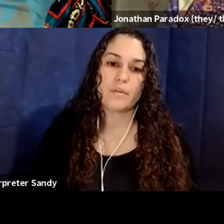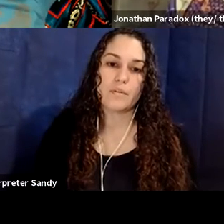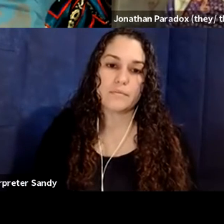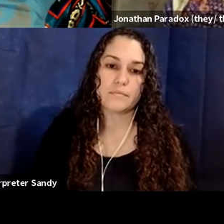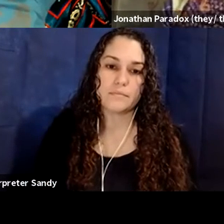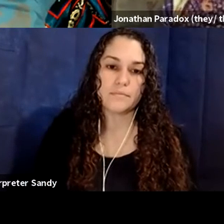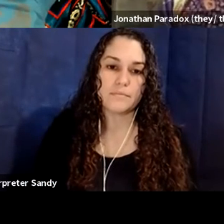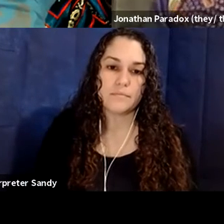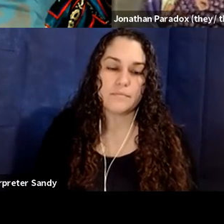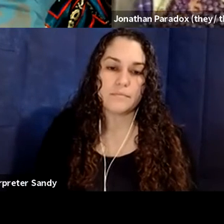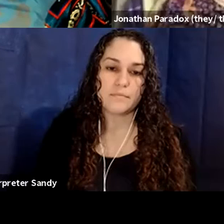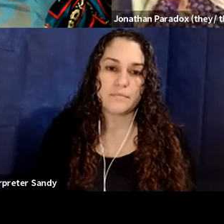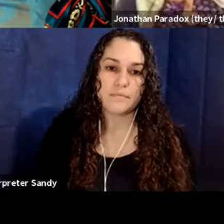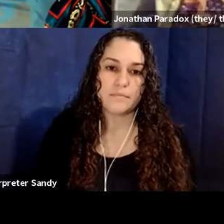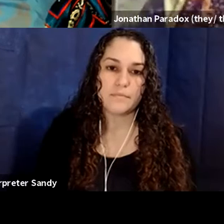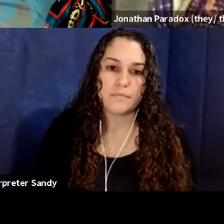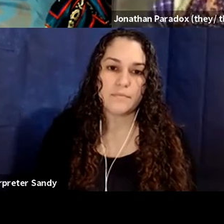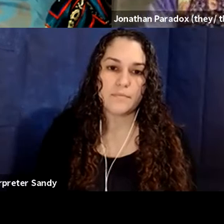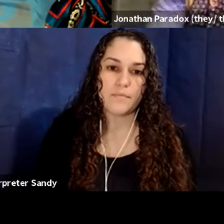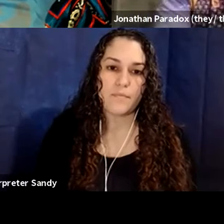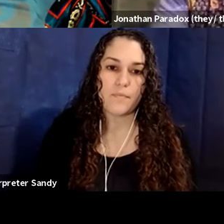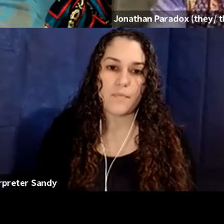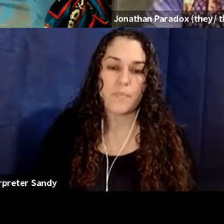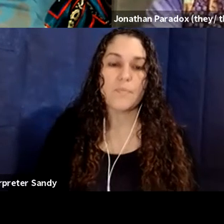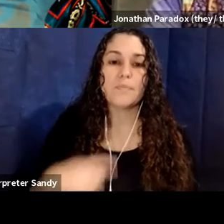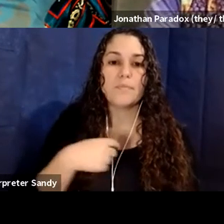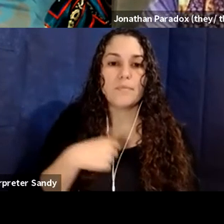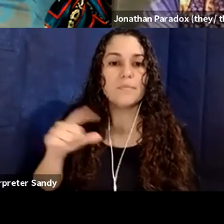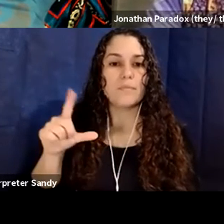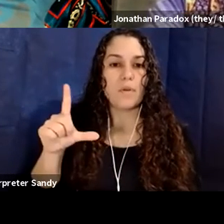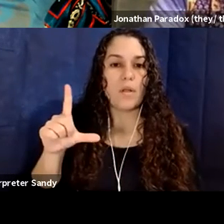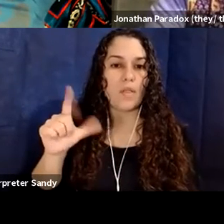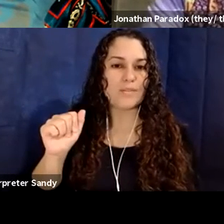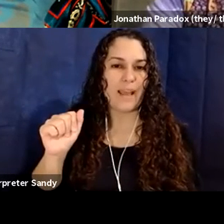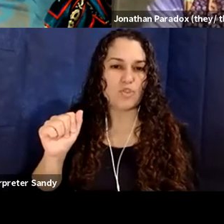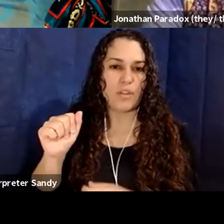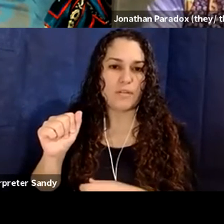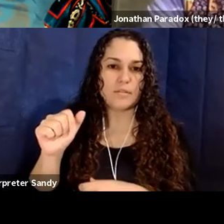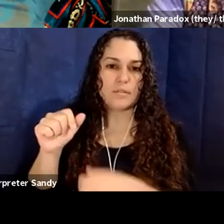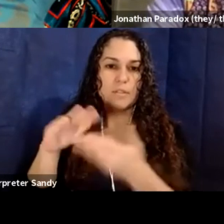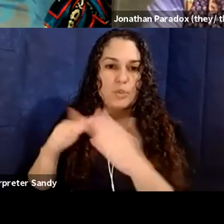um, within the land of the greater Los Angeles community, which, um,